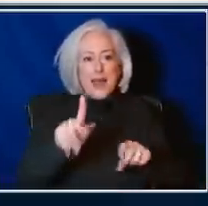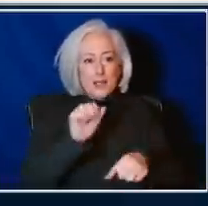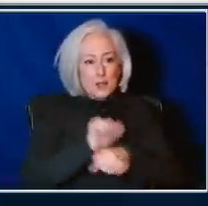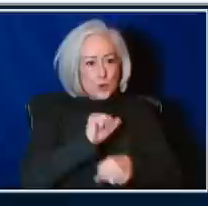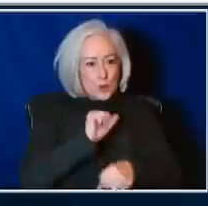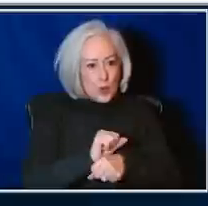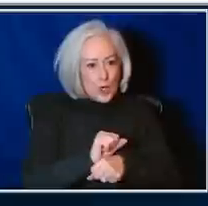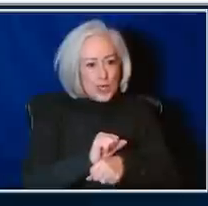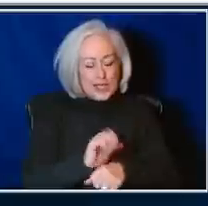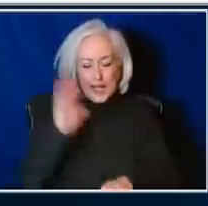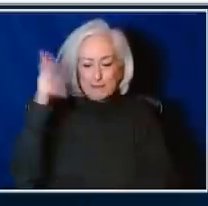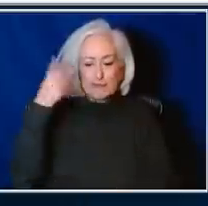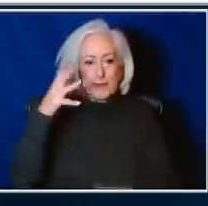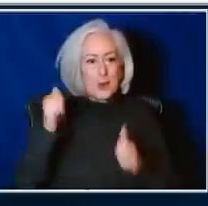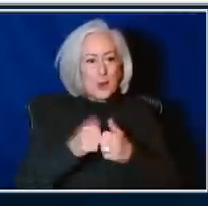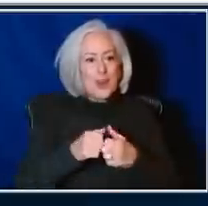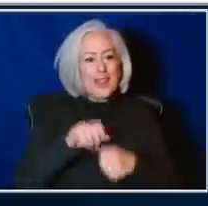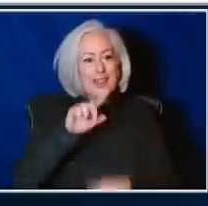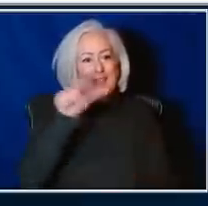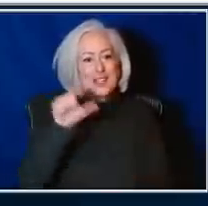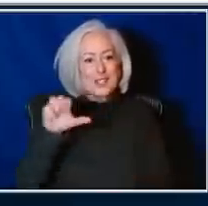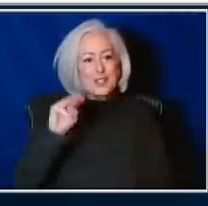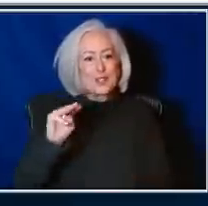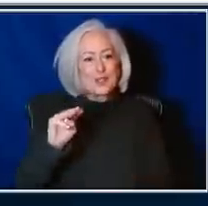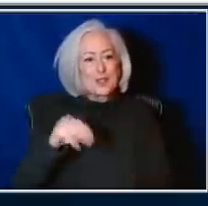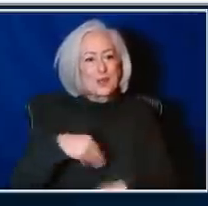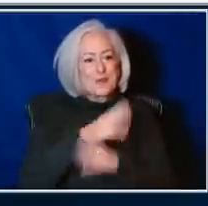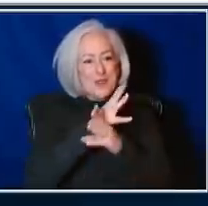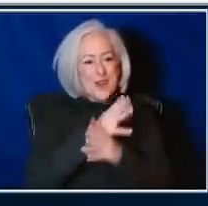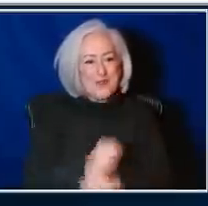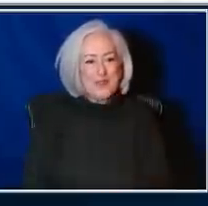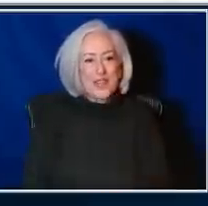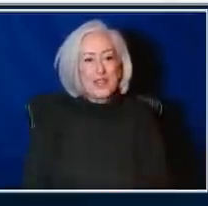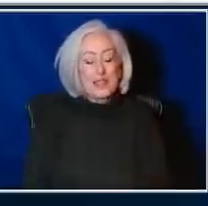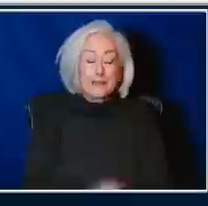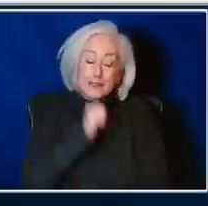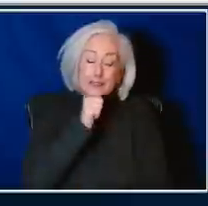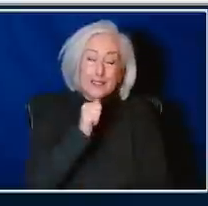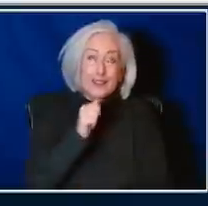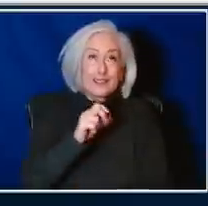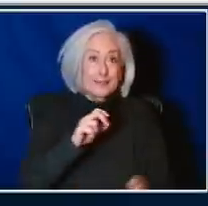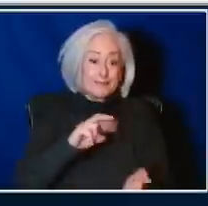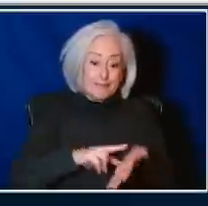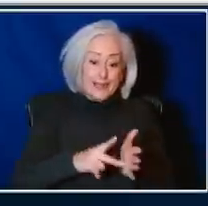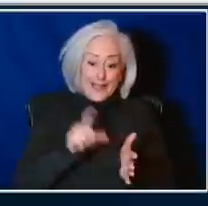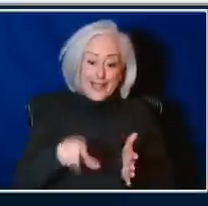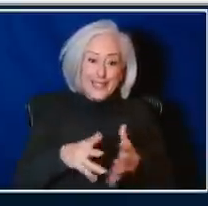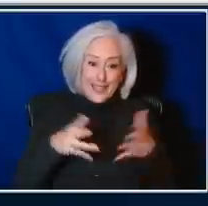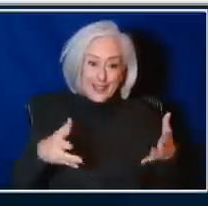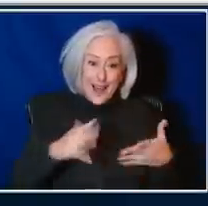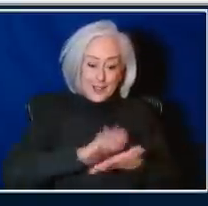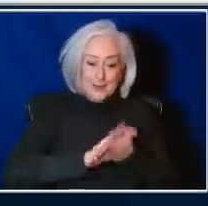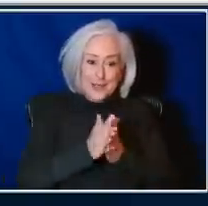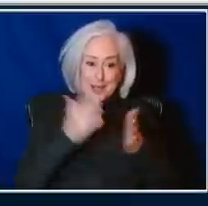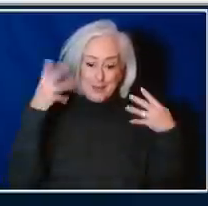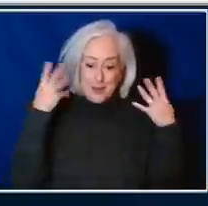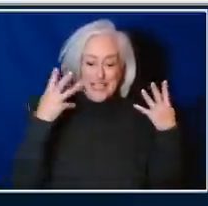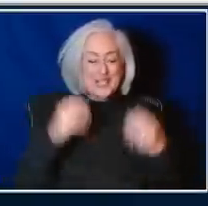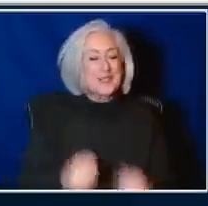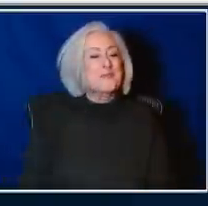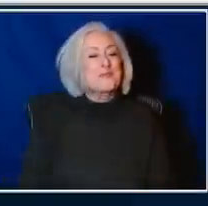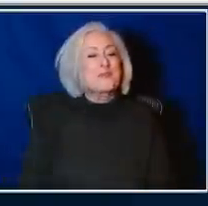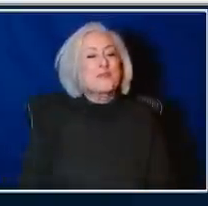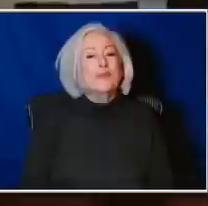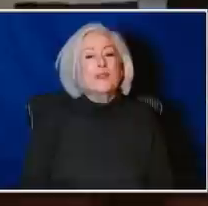get a little Zoom crazy after a while. And it doesn't take a lot to drive me crazy. So, well, Dr. Poland, why are we seeing deaths go up for those who are